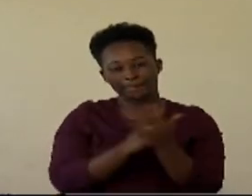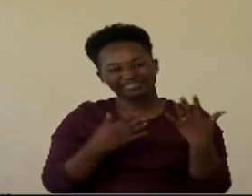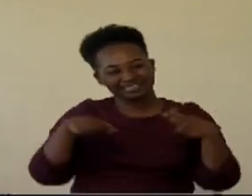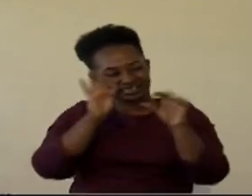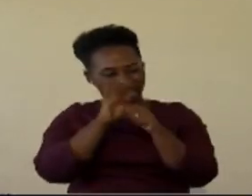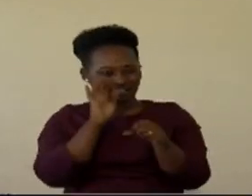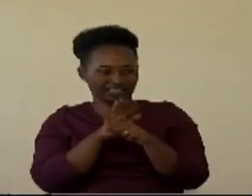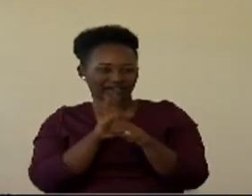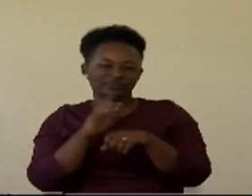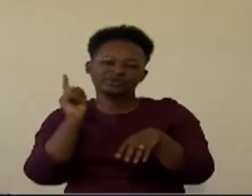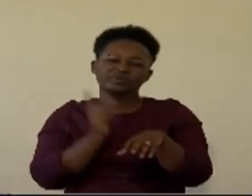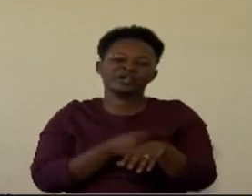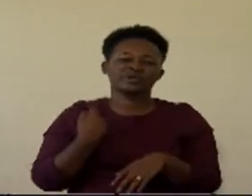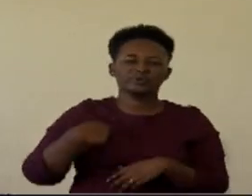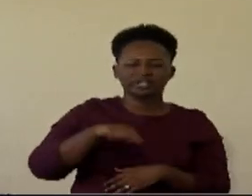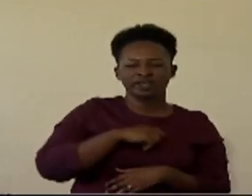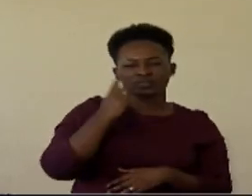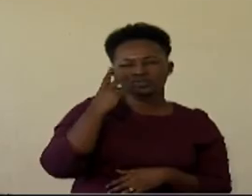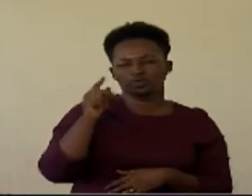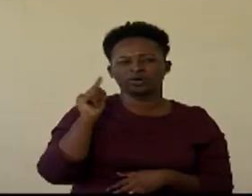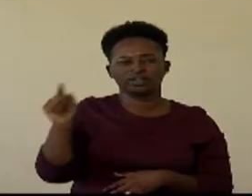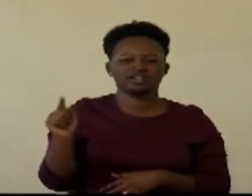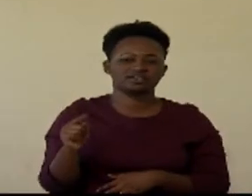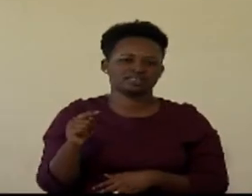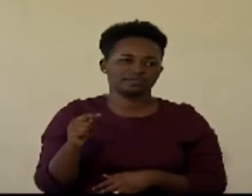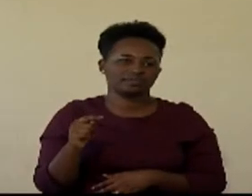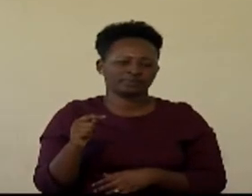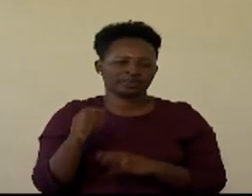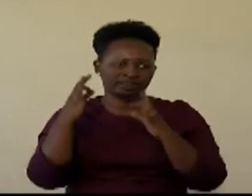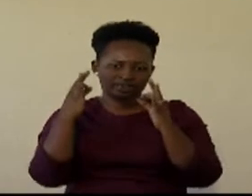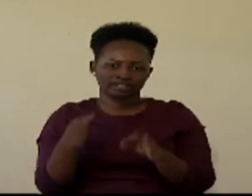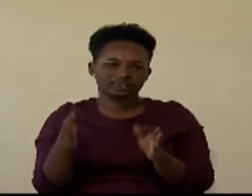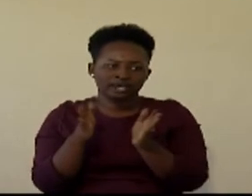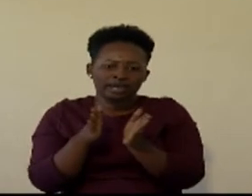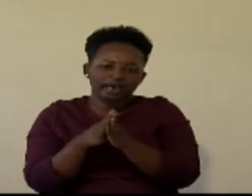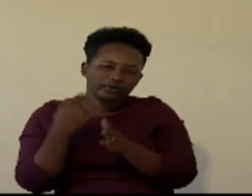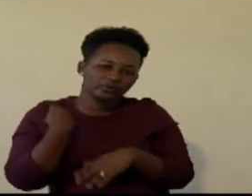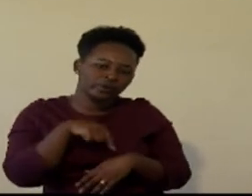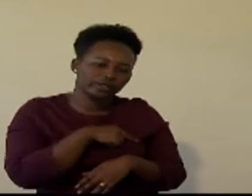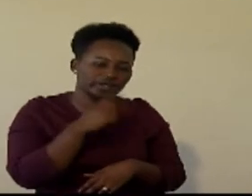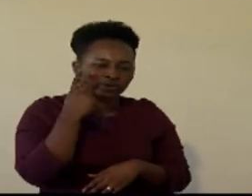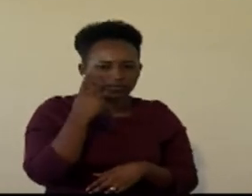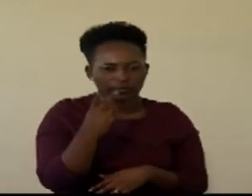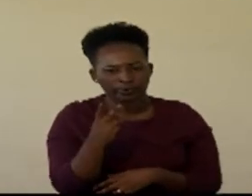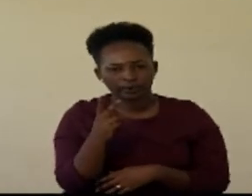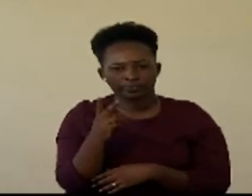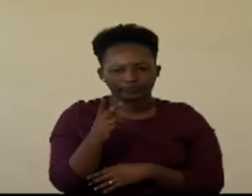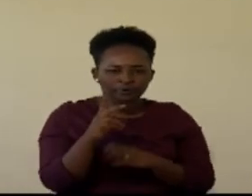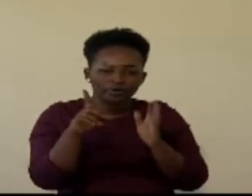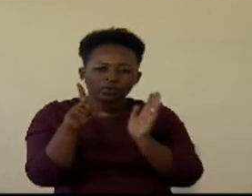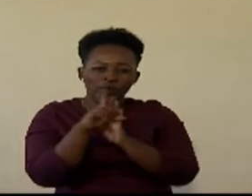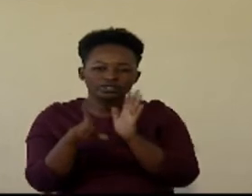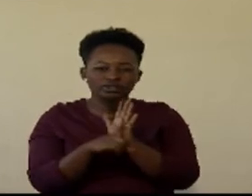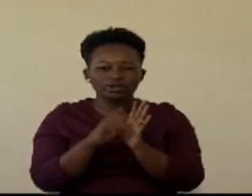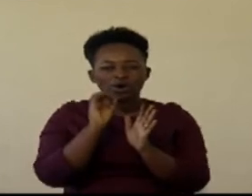when we are to look at these displays and we look at the conditions